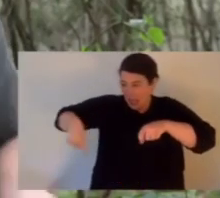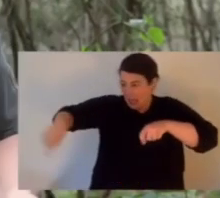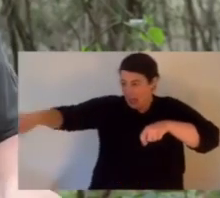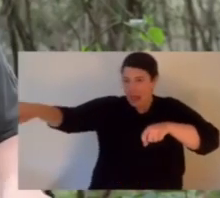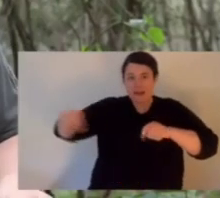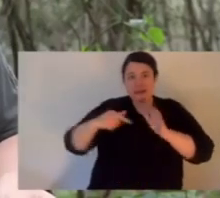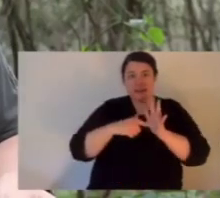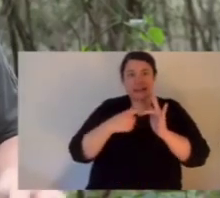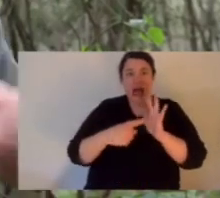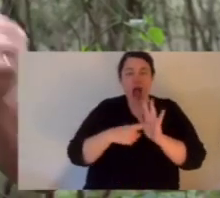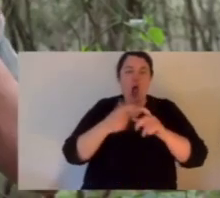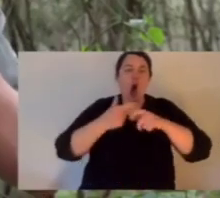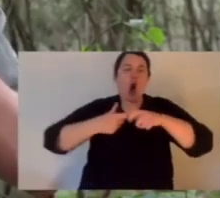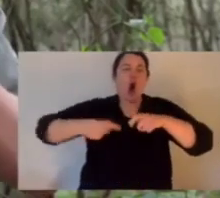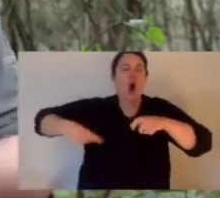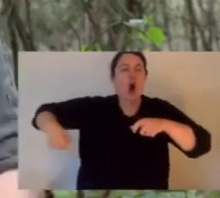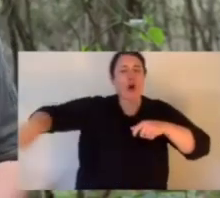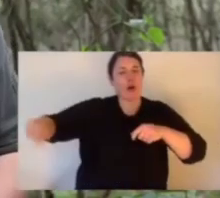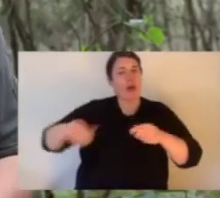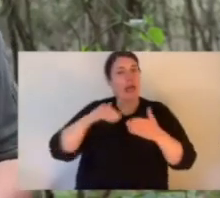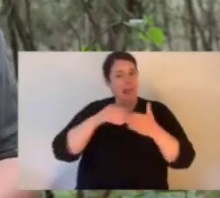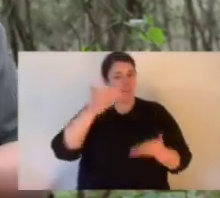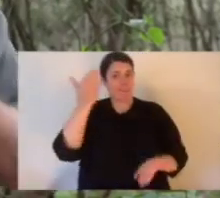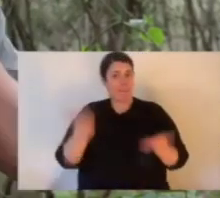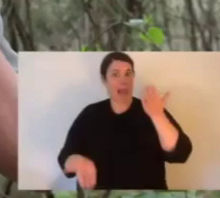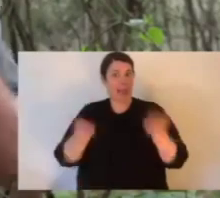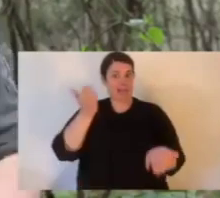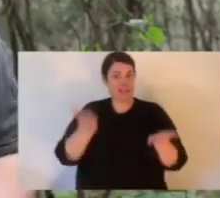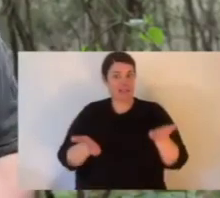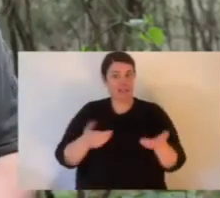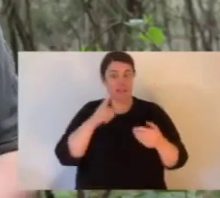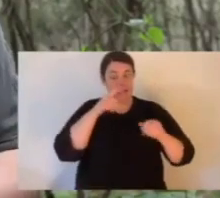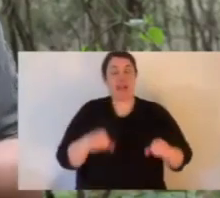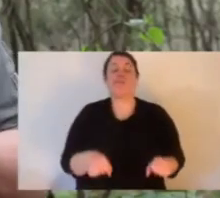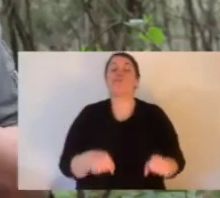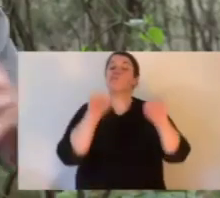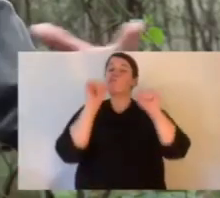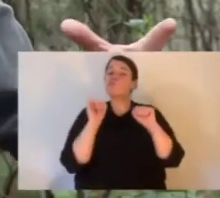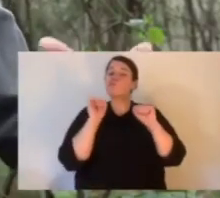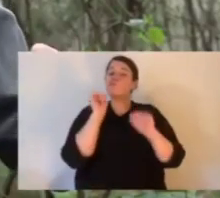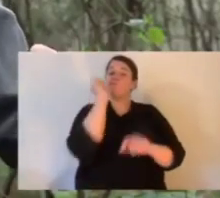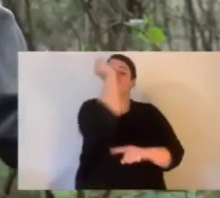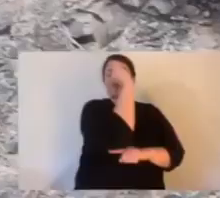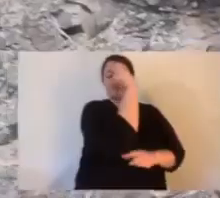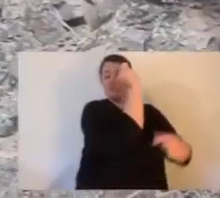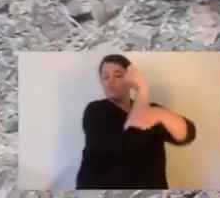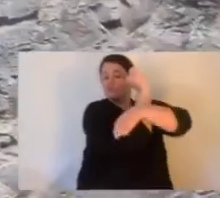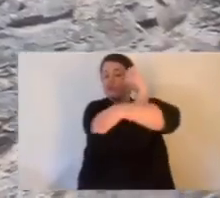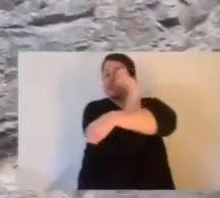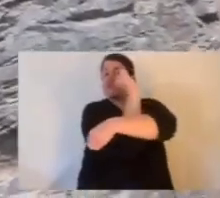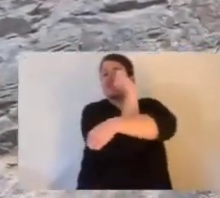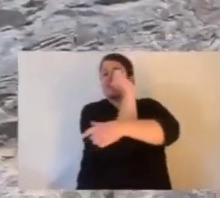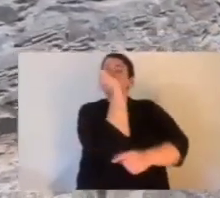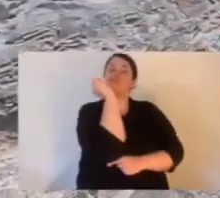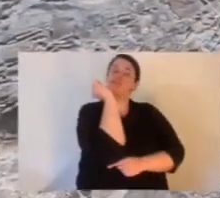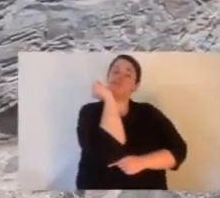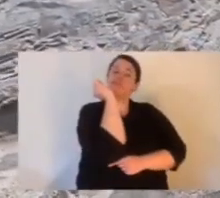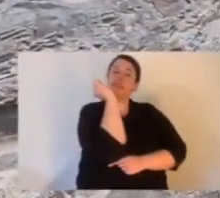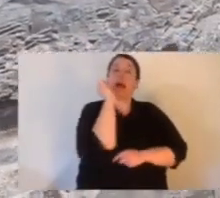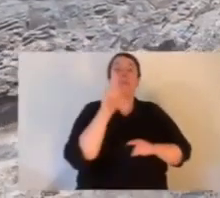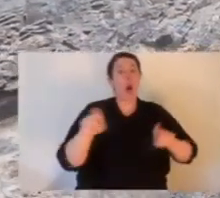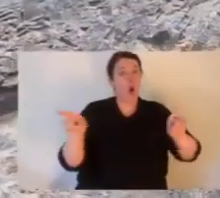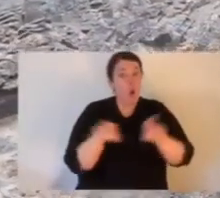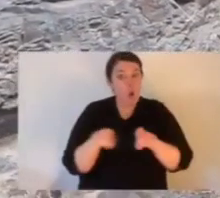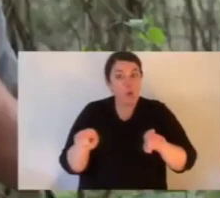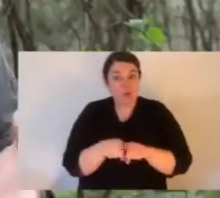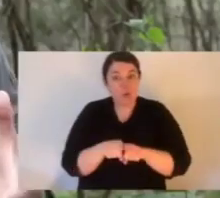but not rock wallabies. Now you might also notice that their tail is extraordinarily long and it's used for